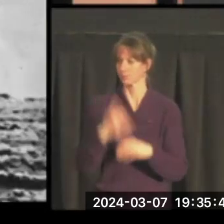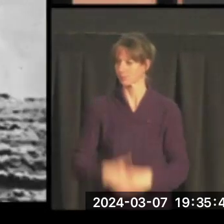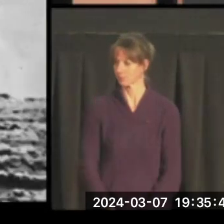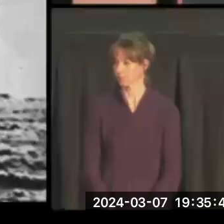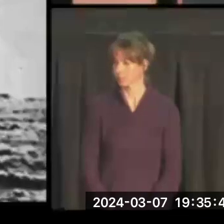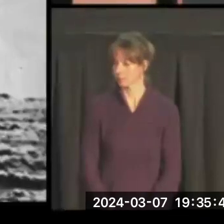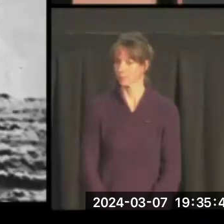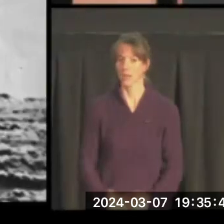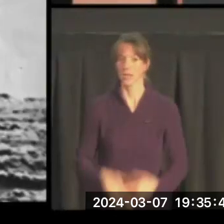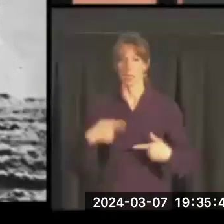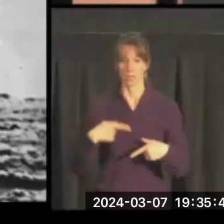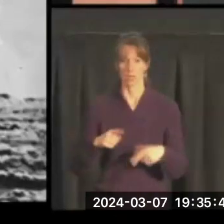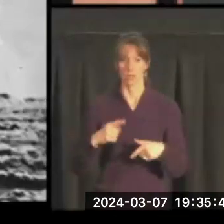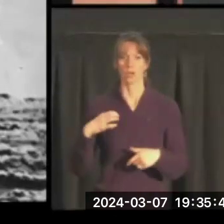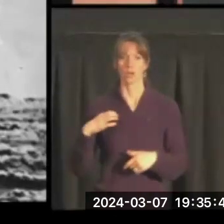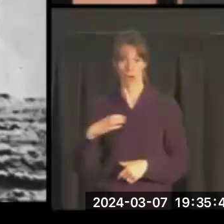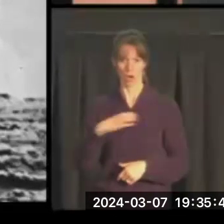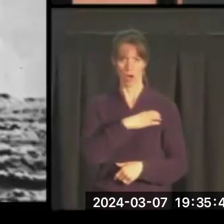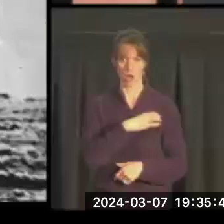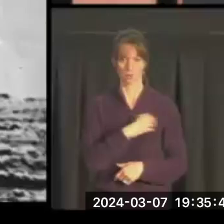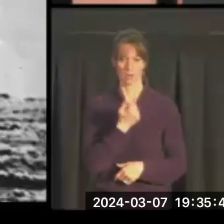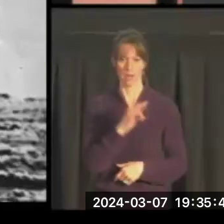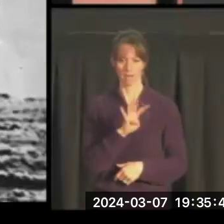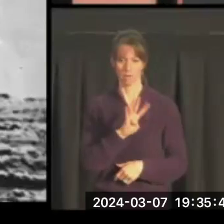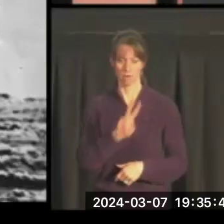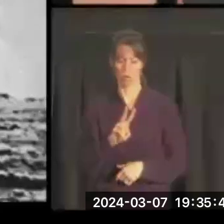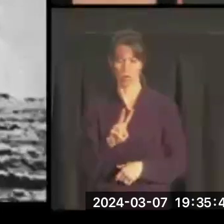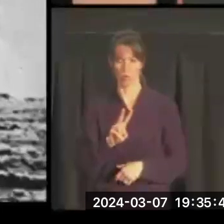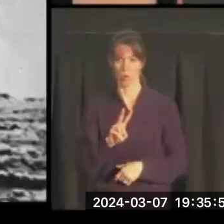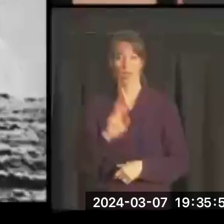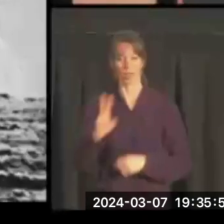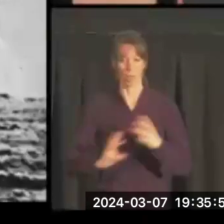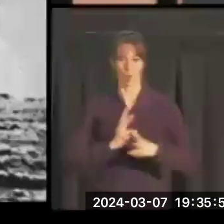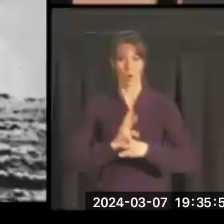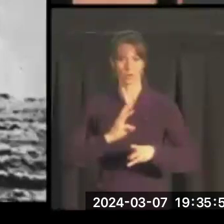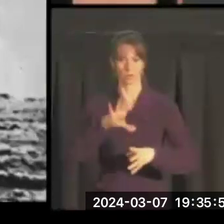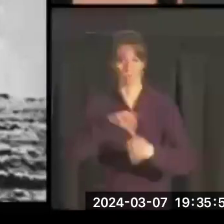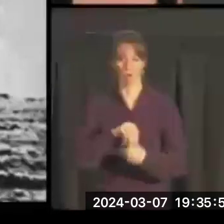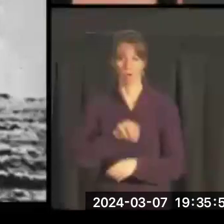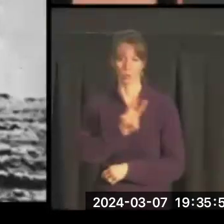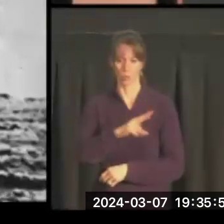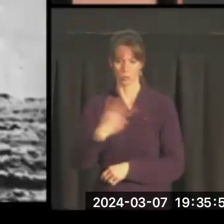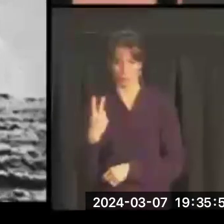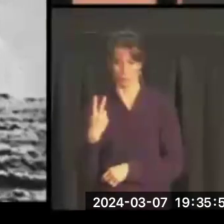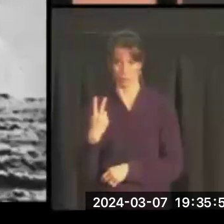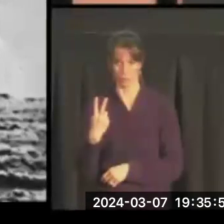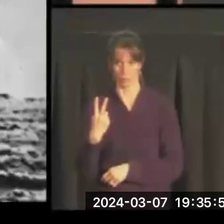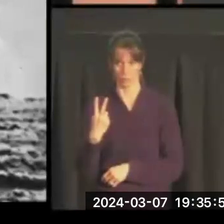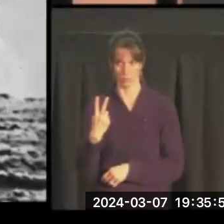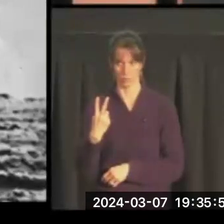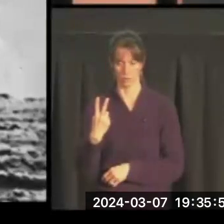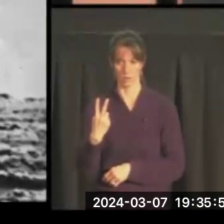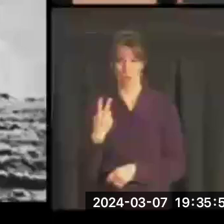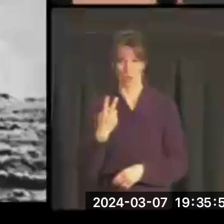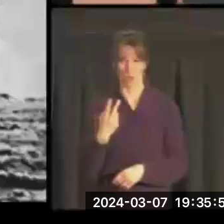When he's in Congress, 1942, the United States is still involved, the world is involved in the Second World War, both